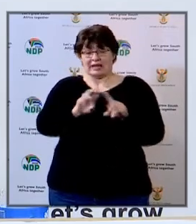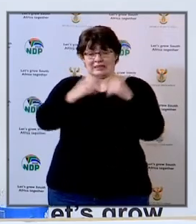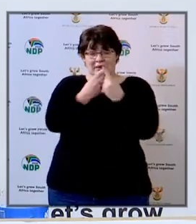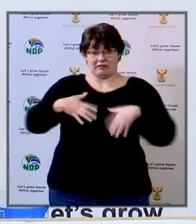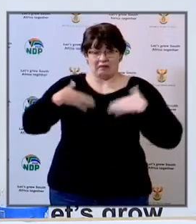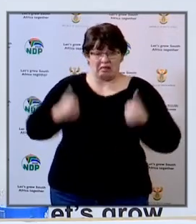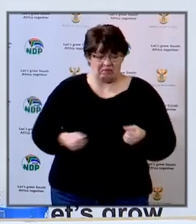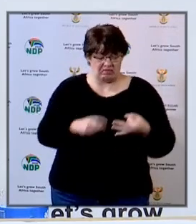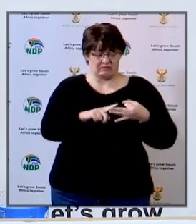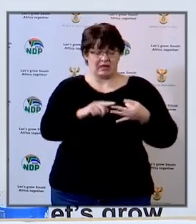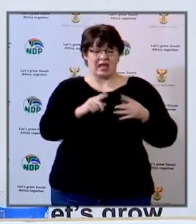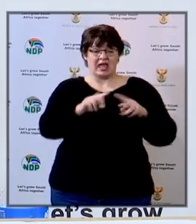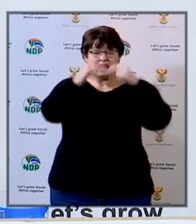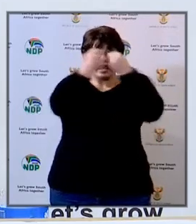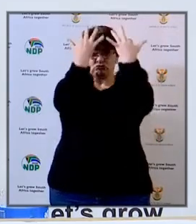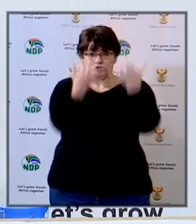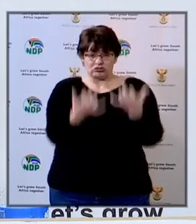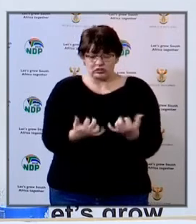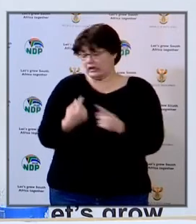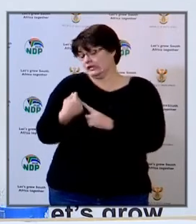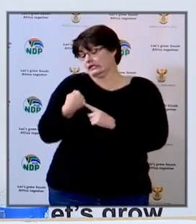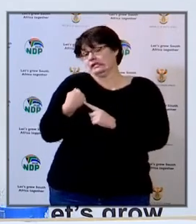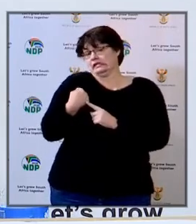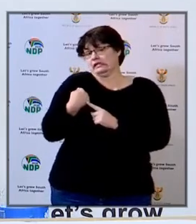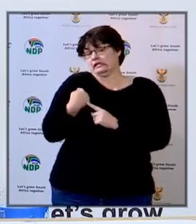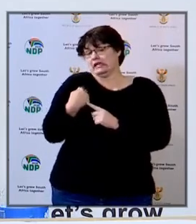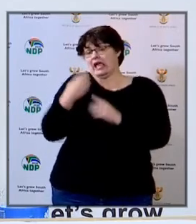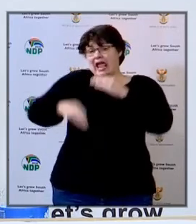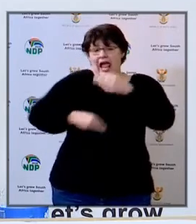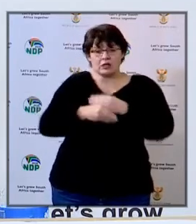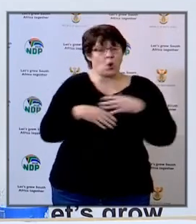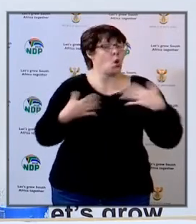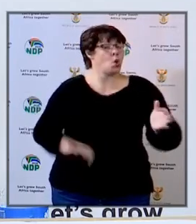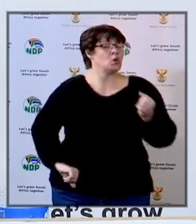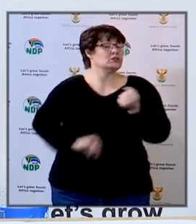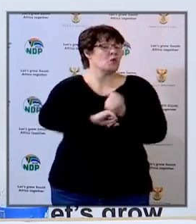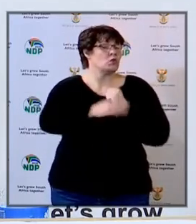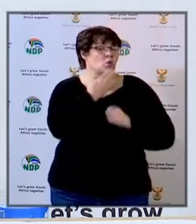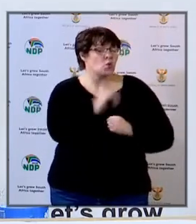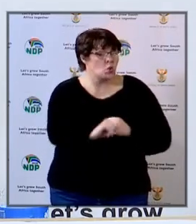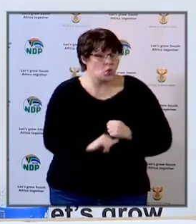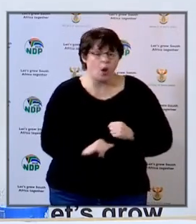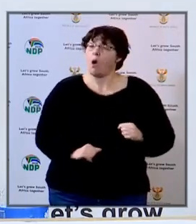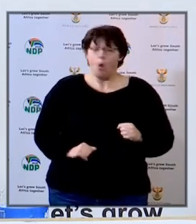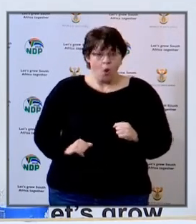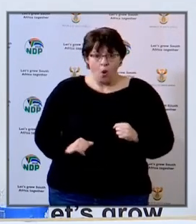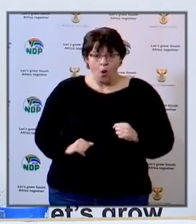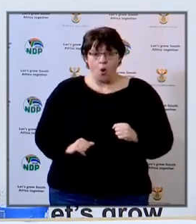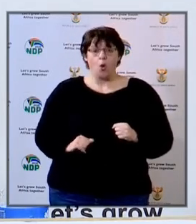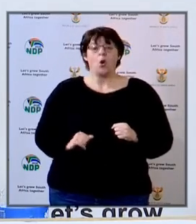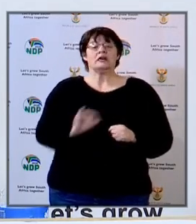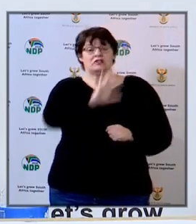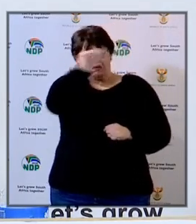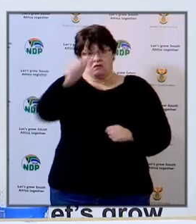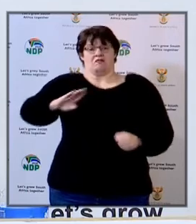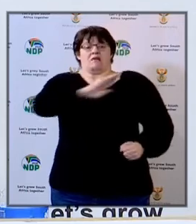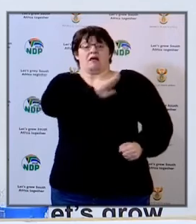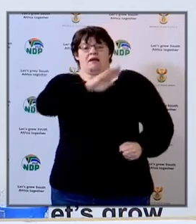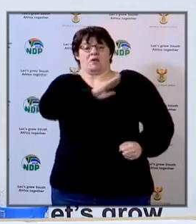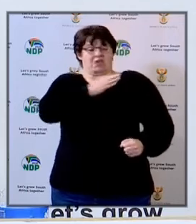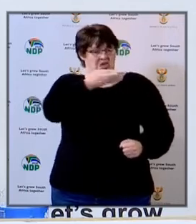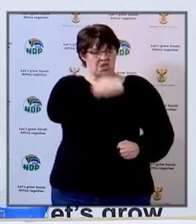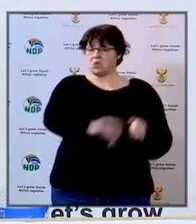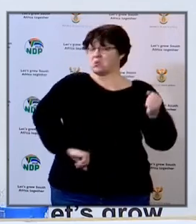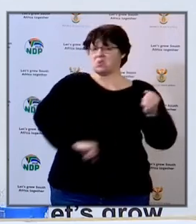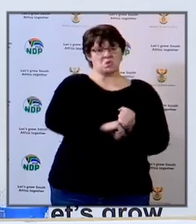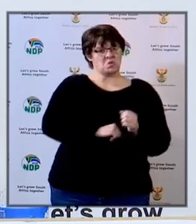of Health, National Treasury, and recently, great support and a boost that we got from the South African National